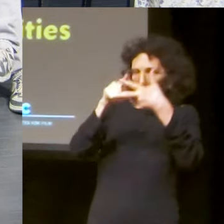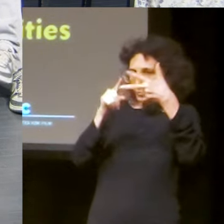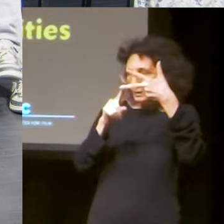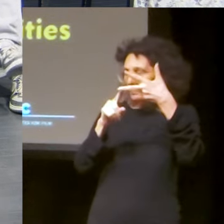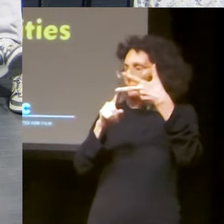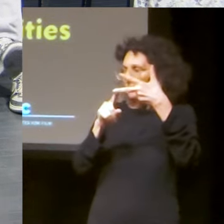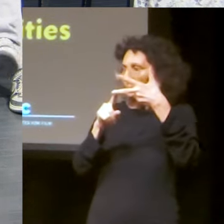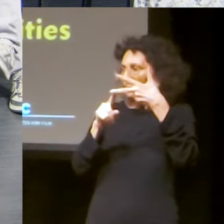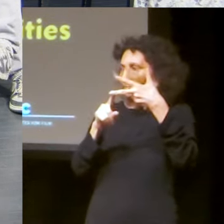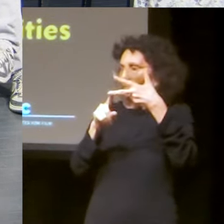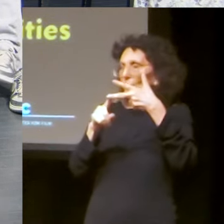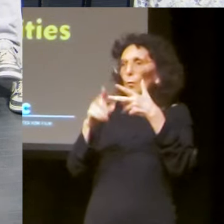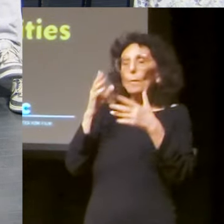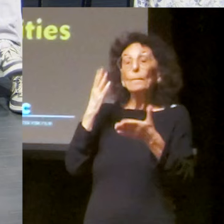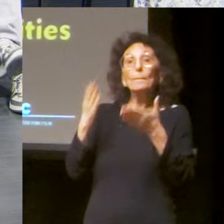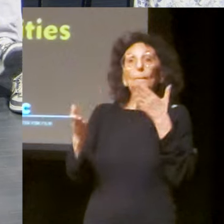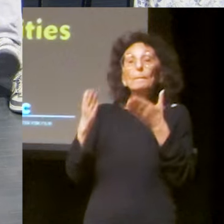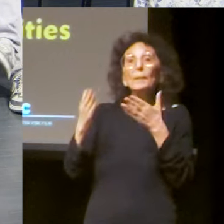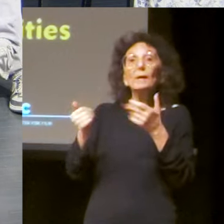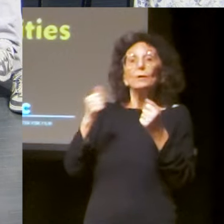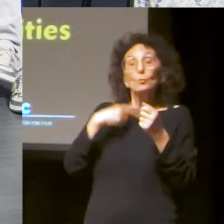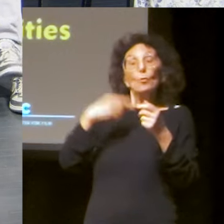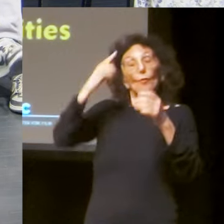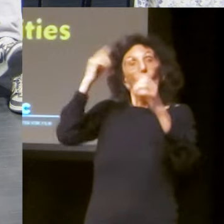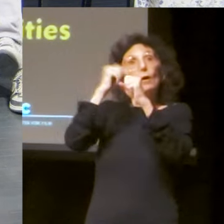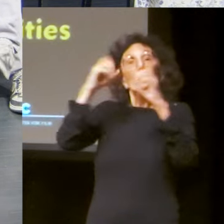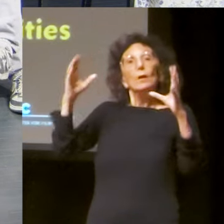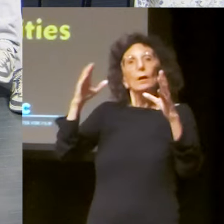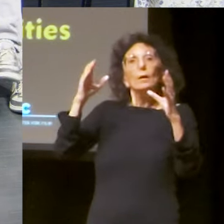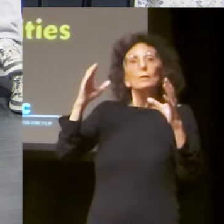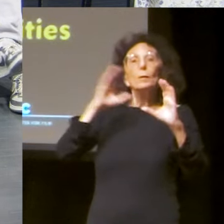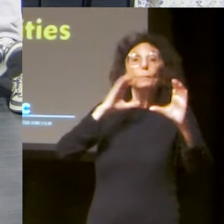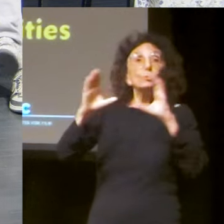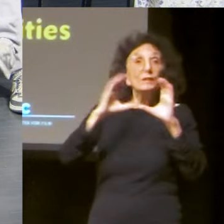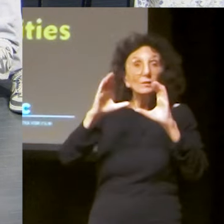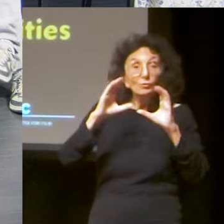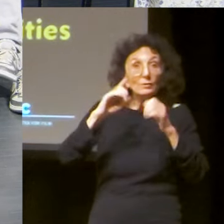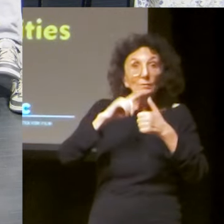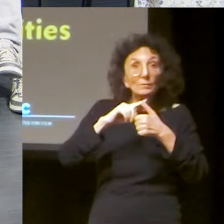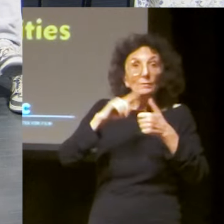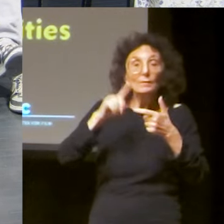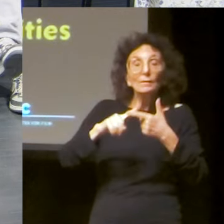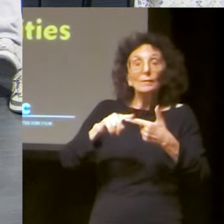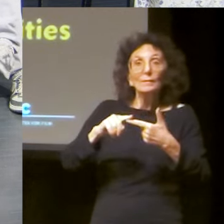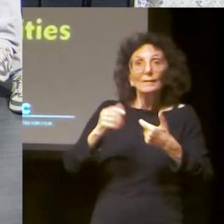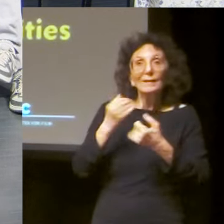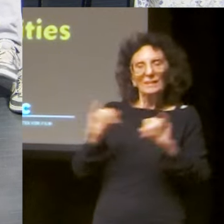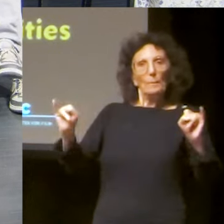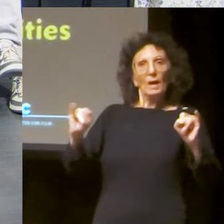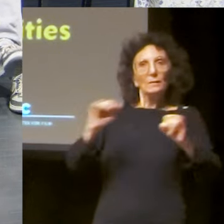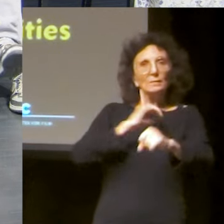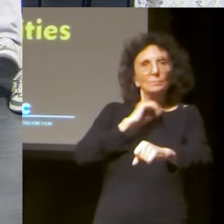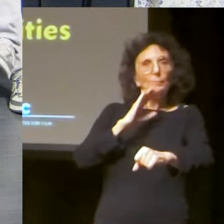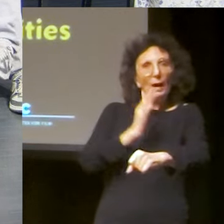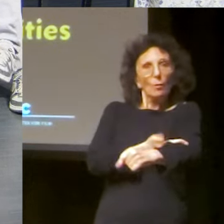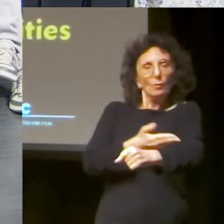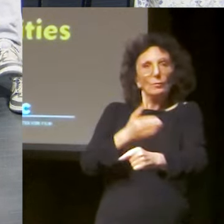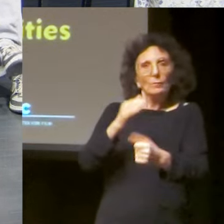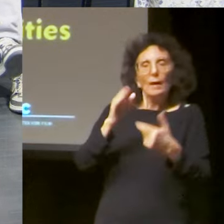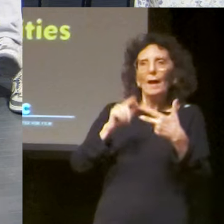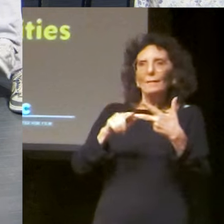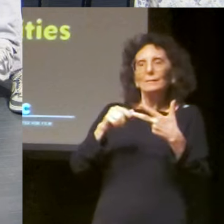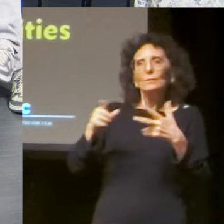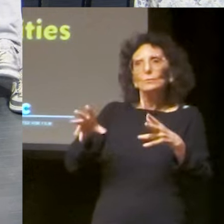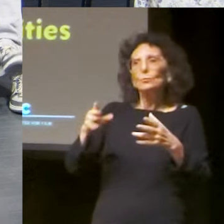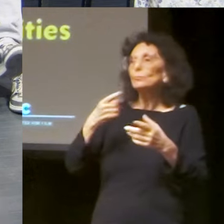things specifically that really caught my eye and I'm curious, Nick, from your perspective, how these things or their definitions might have